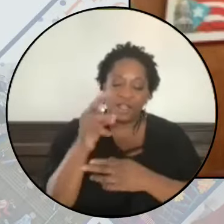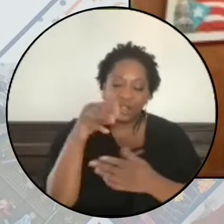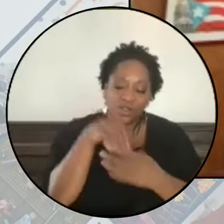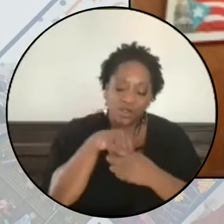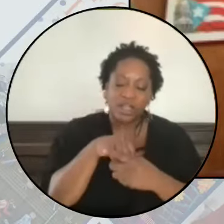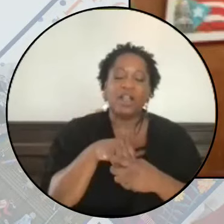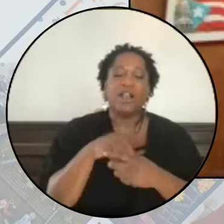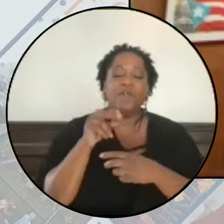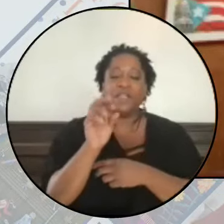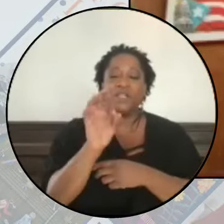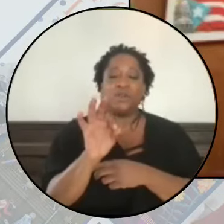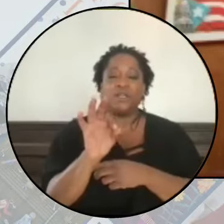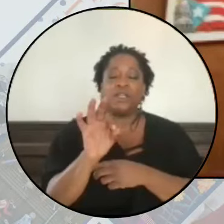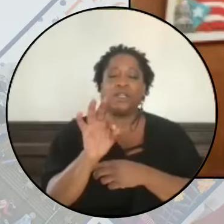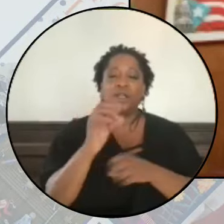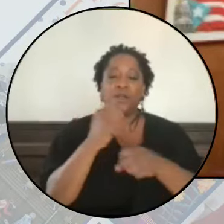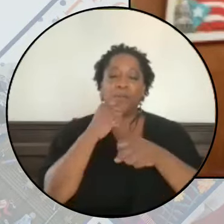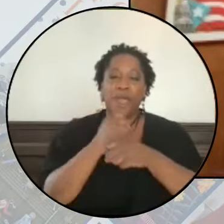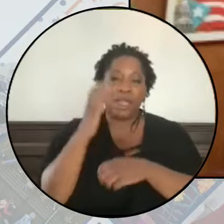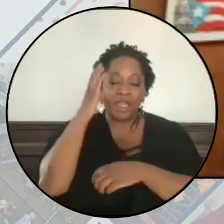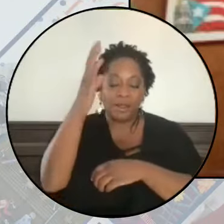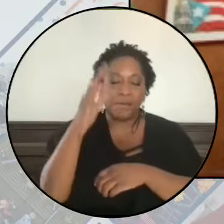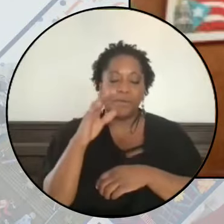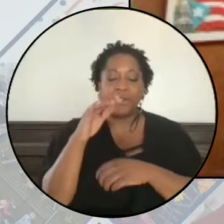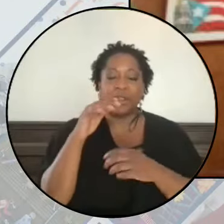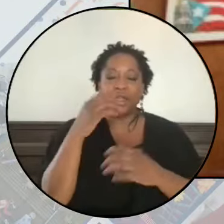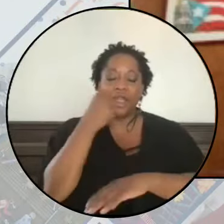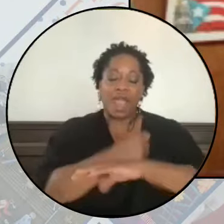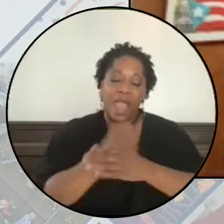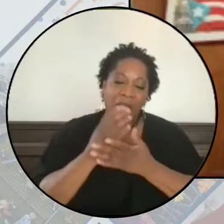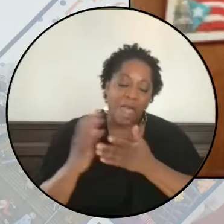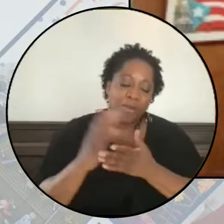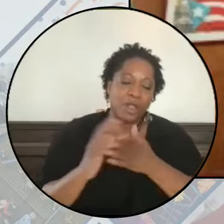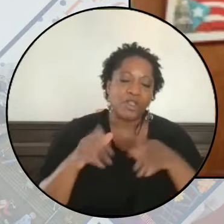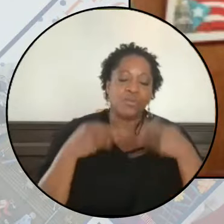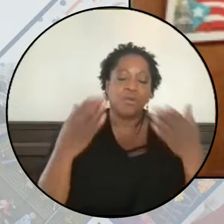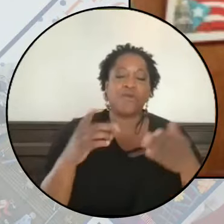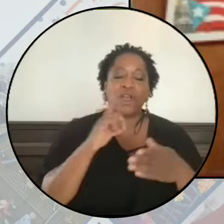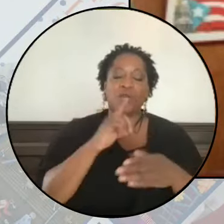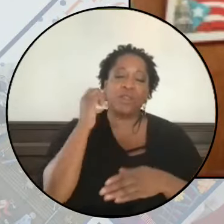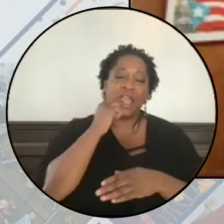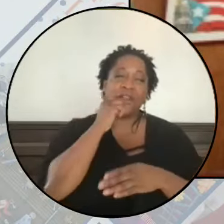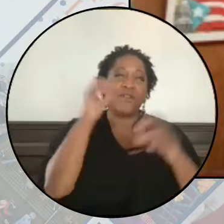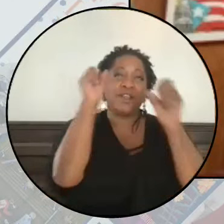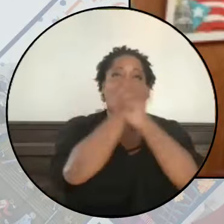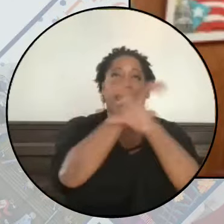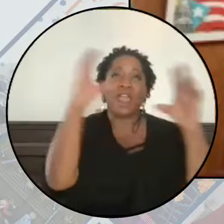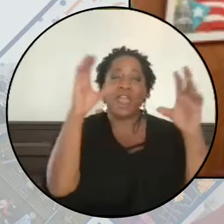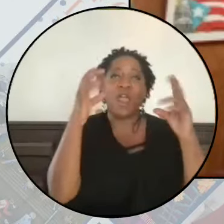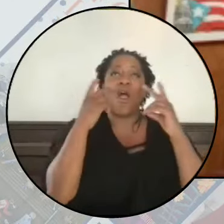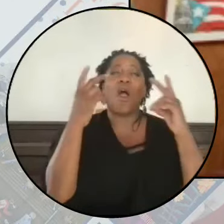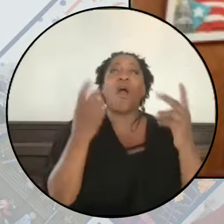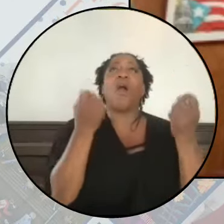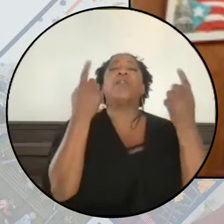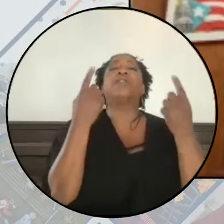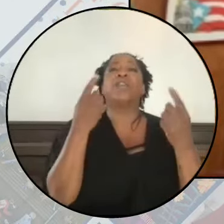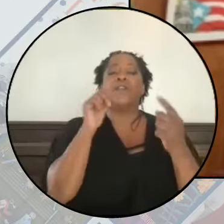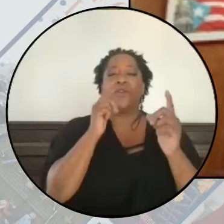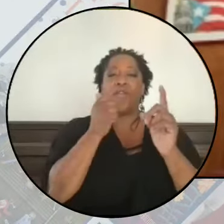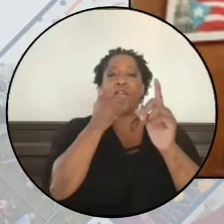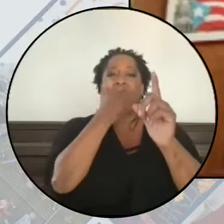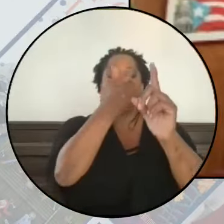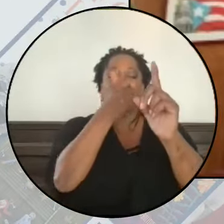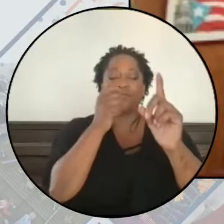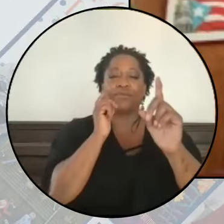and the history we are making. Abolition provides us with a really practical framework and vision and practice towards that